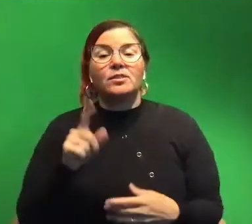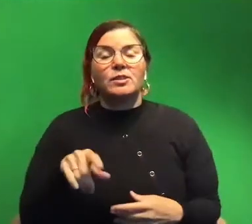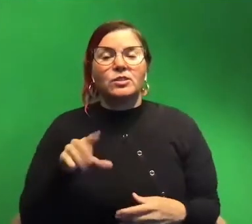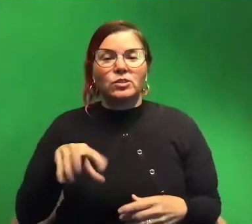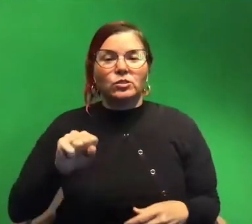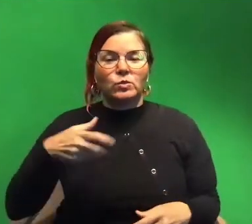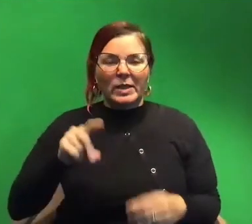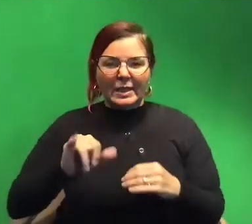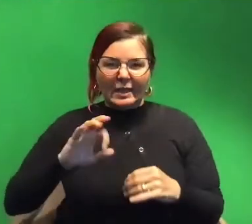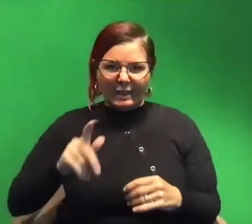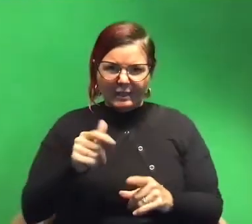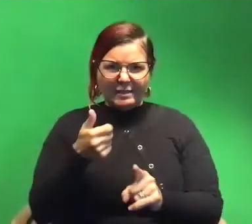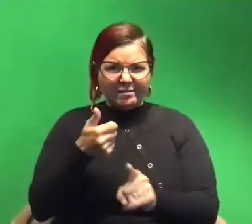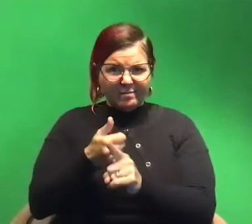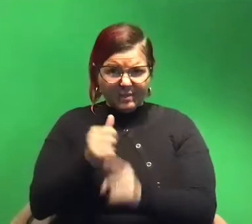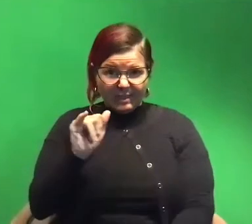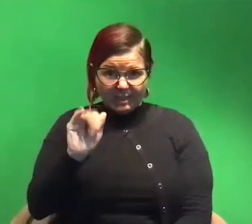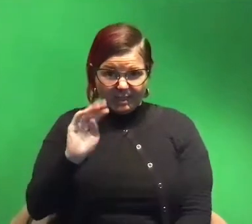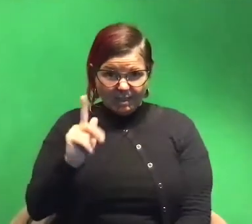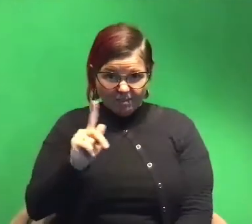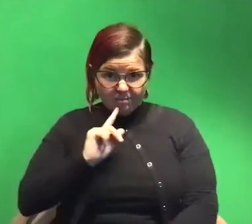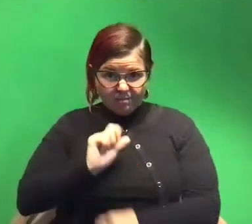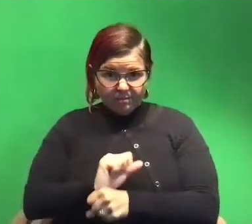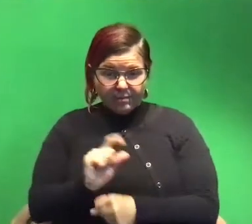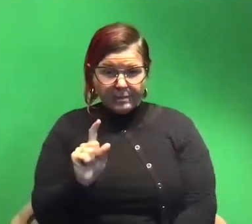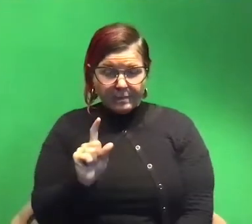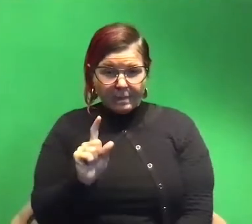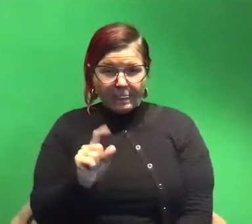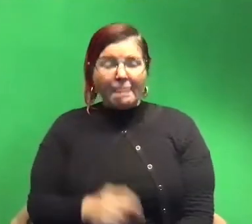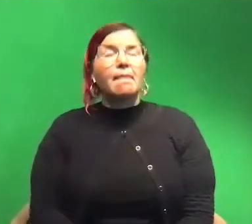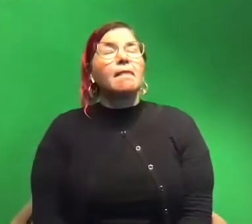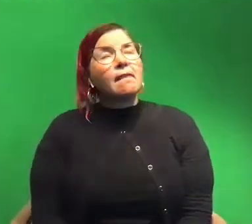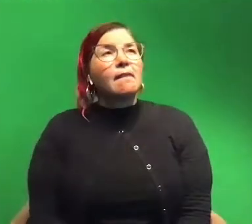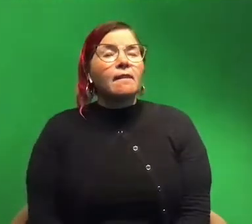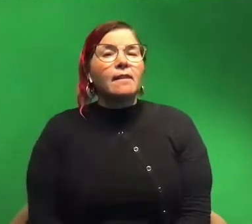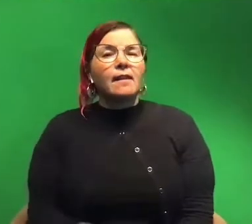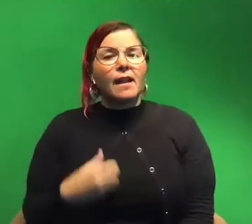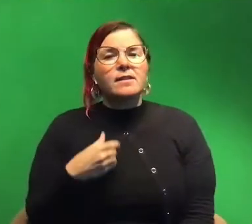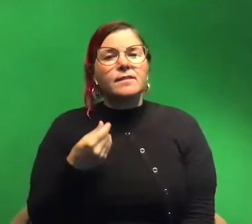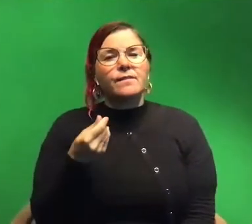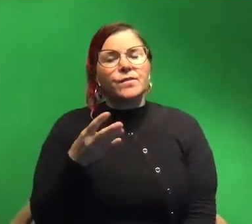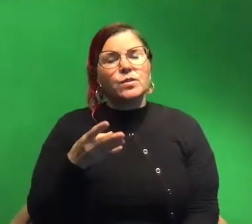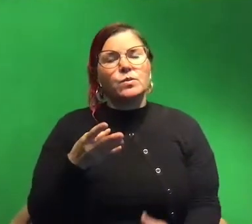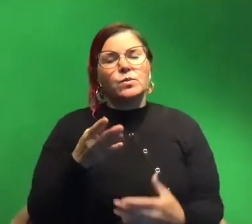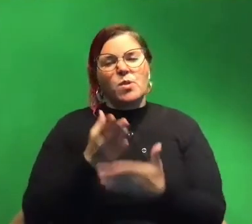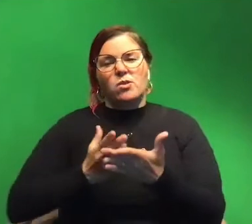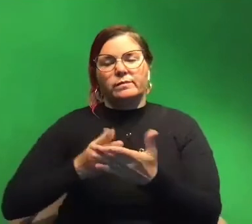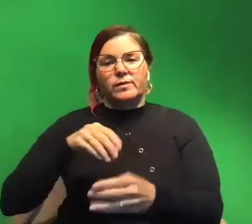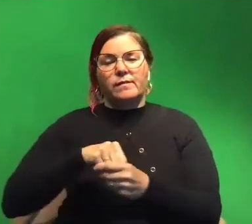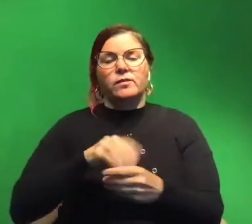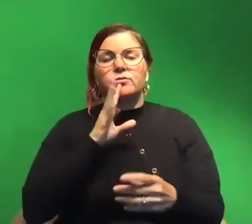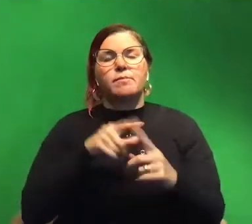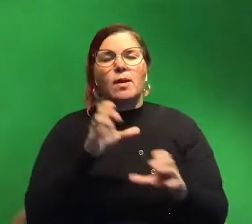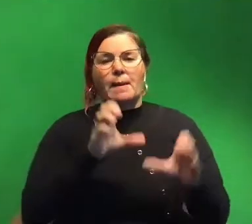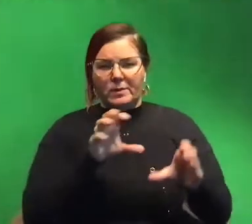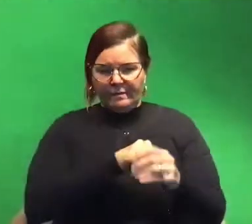ink actually ink? Um well it has a few major components to it right. We talked about the chemicals